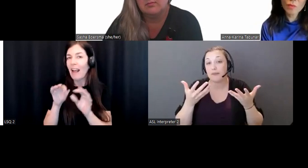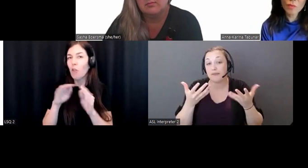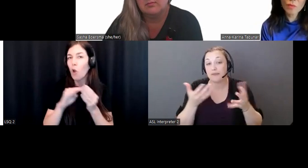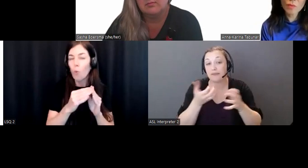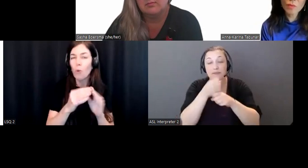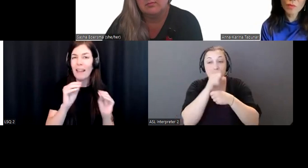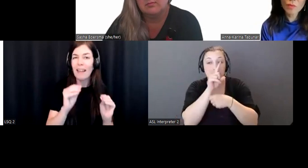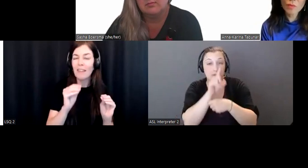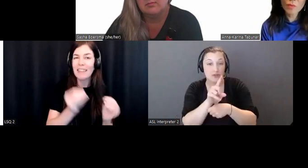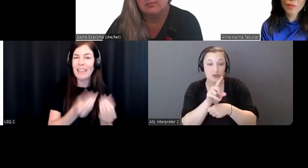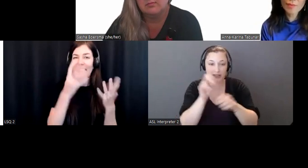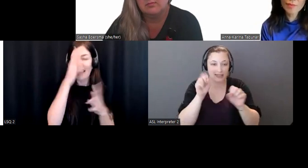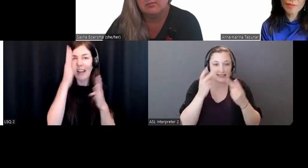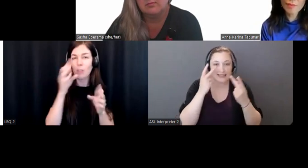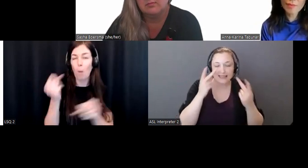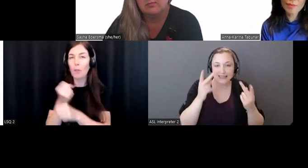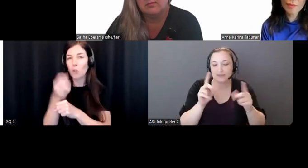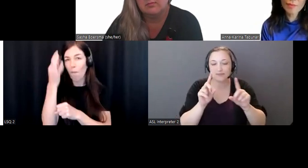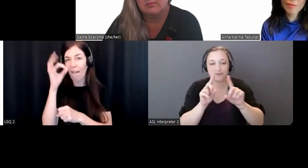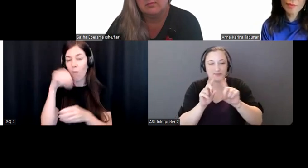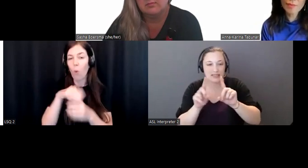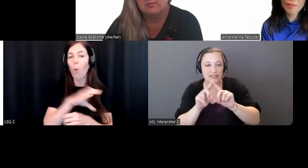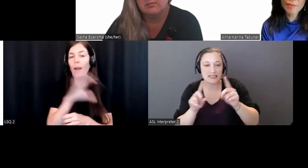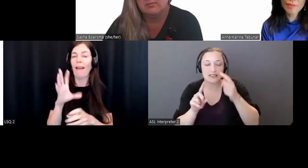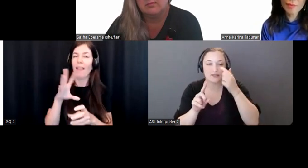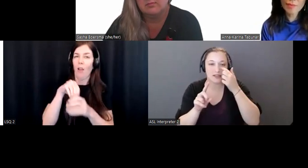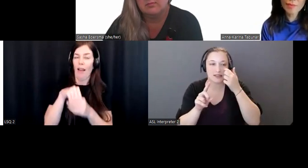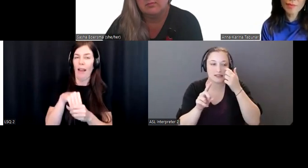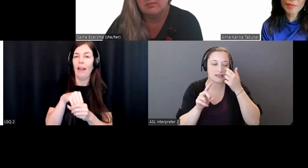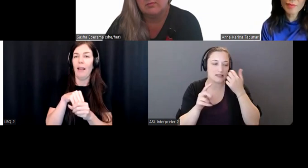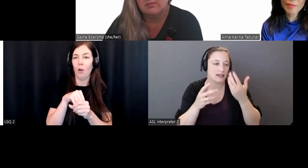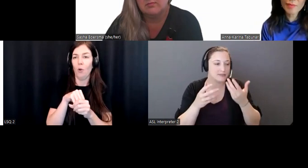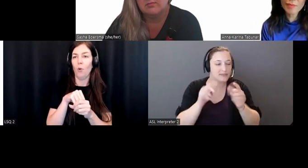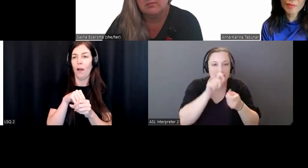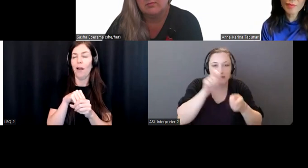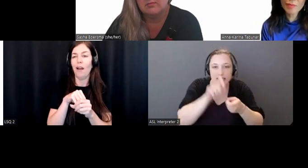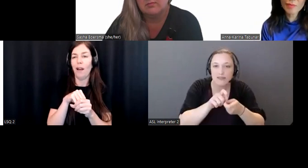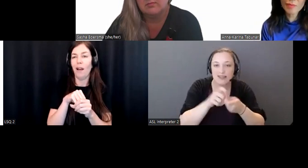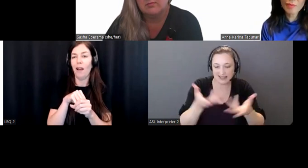the creative community in the French sector in Canada, including